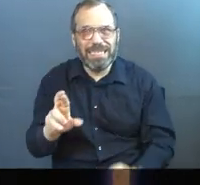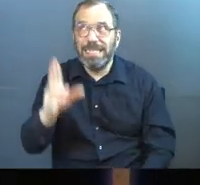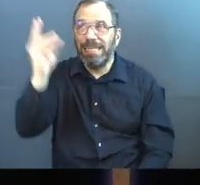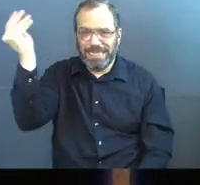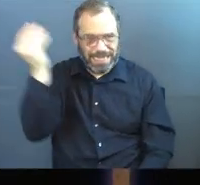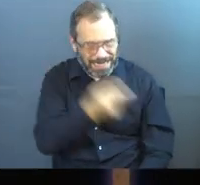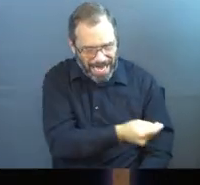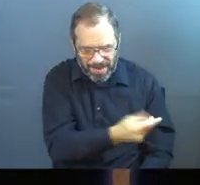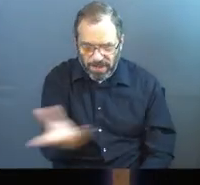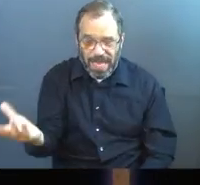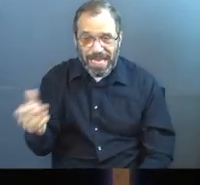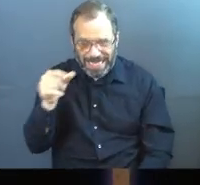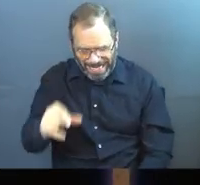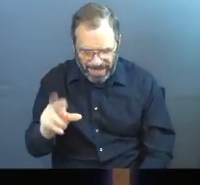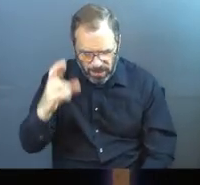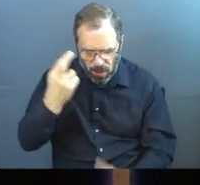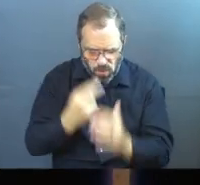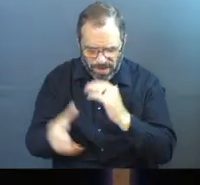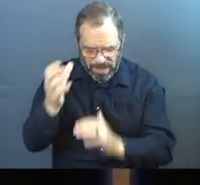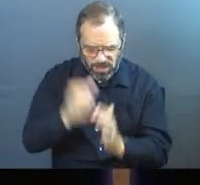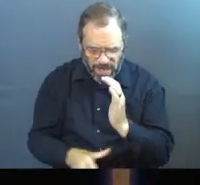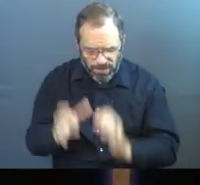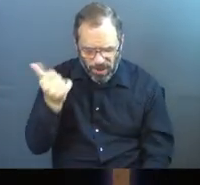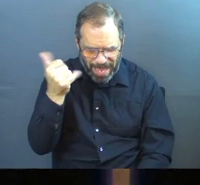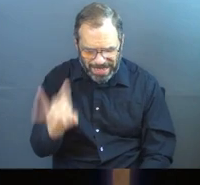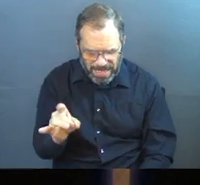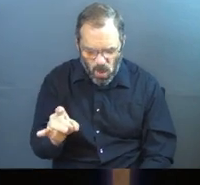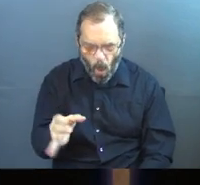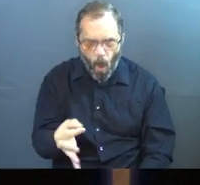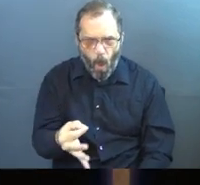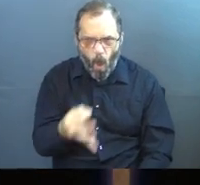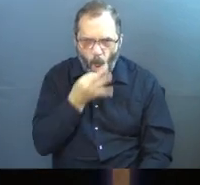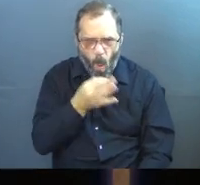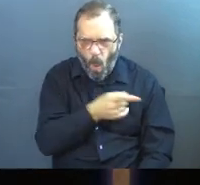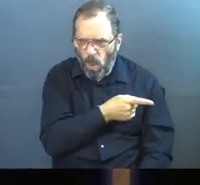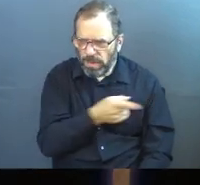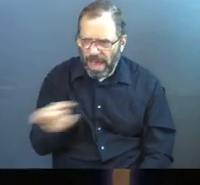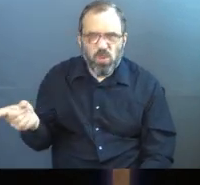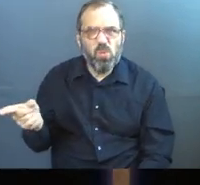them. And here he is in Revelation 18 saying, how dare you?